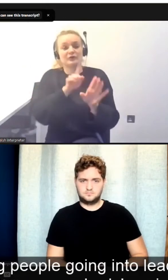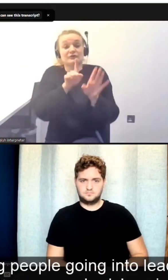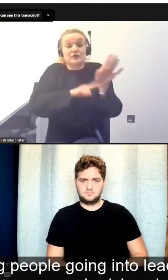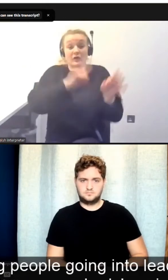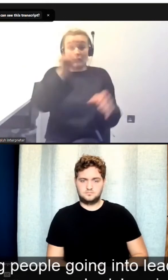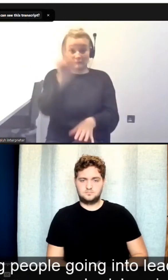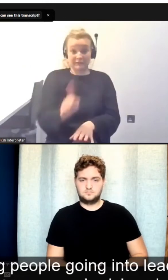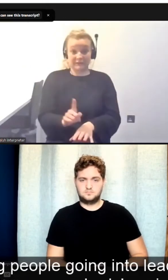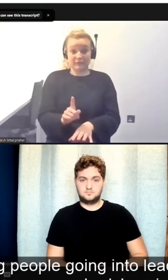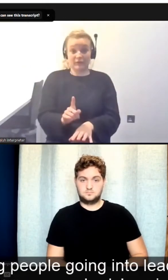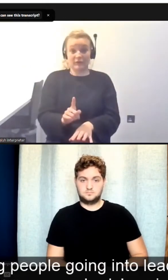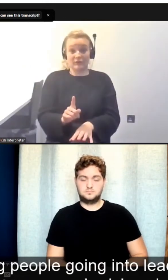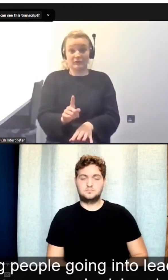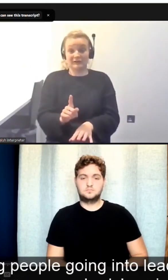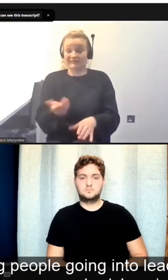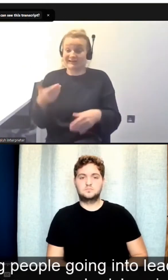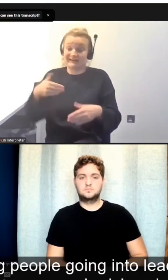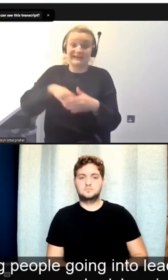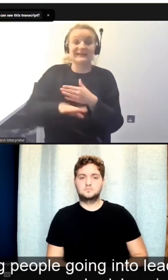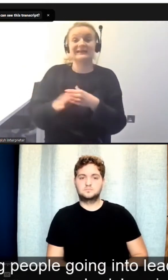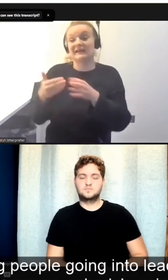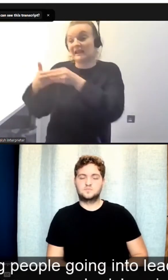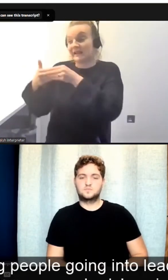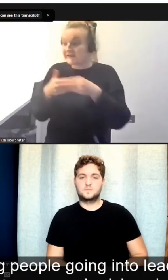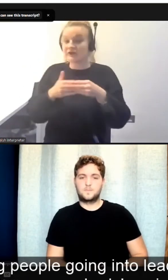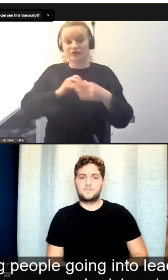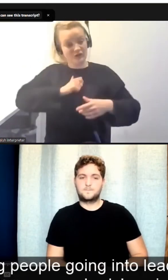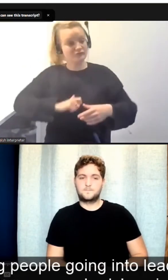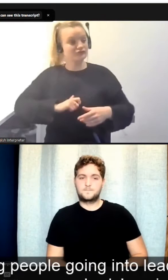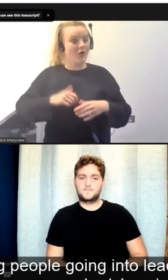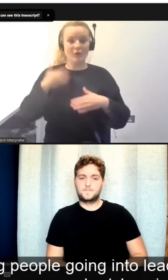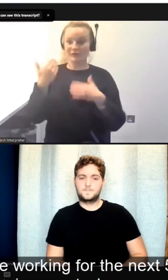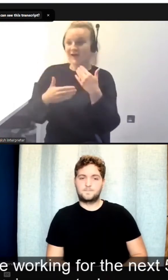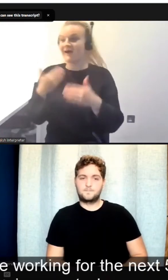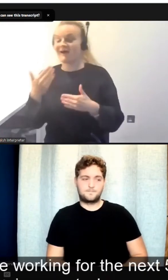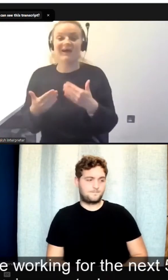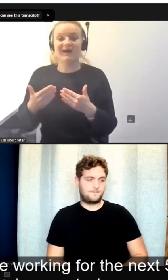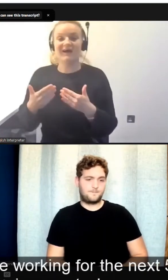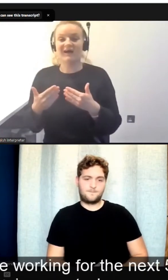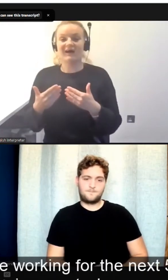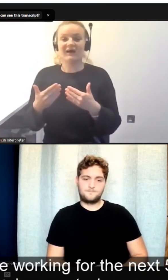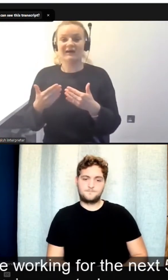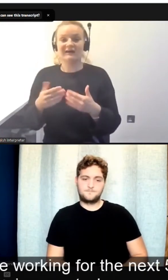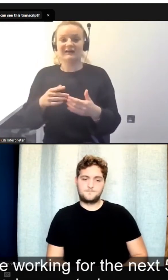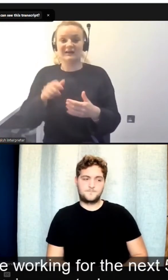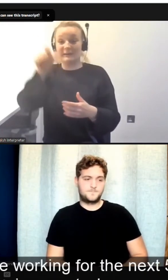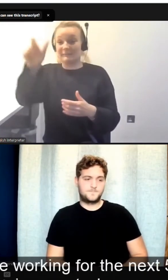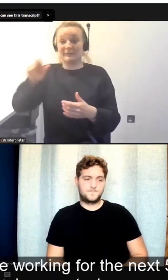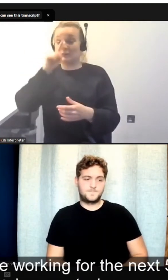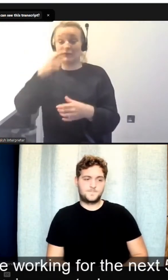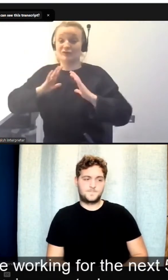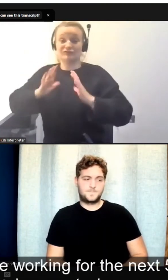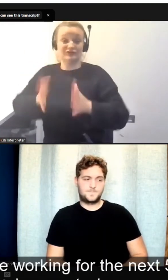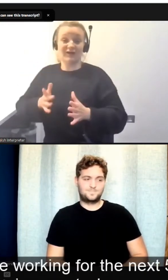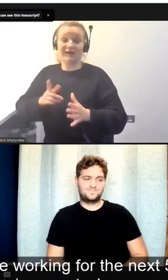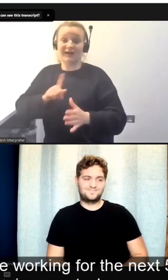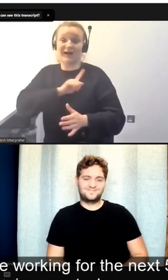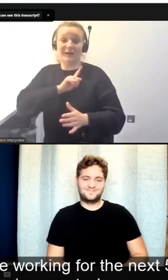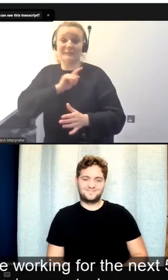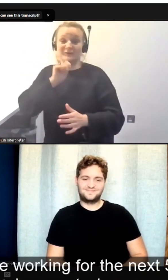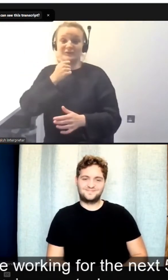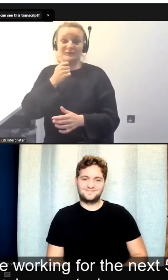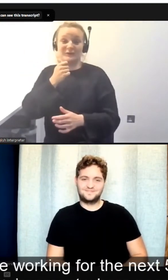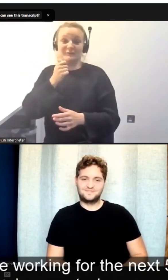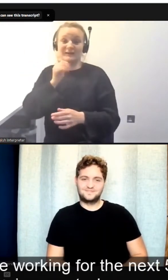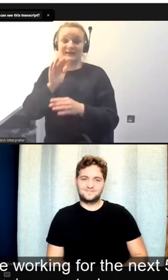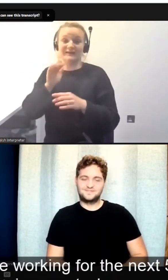going into leadership today and they've got, you know, because nobody's going to be able to retire, are they? So they'll be working for the next 50 or so